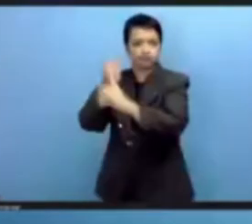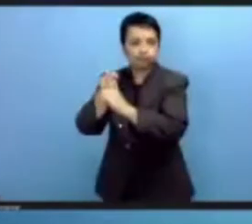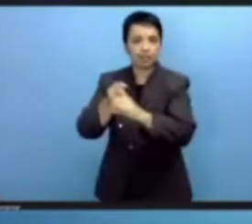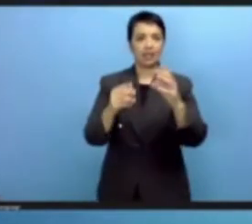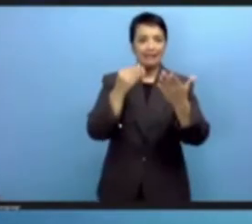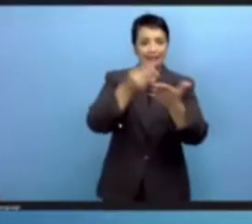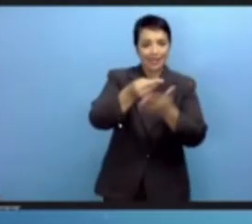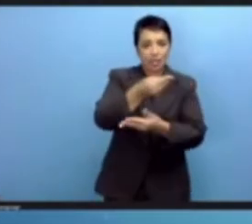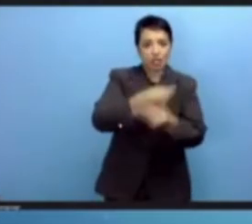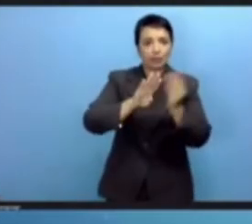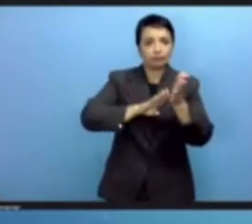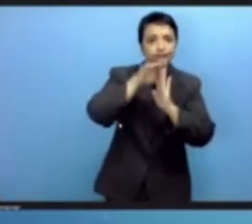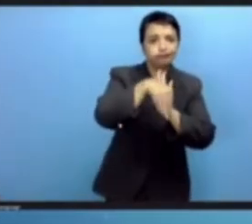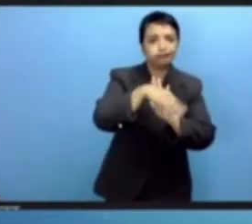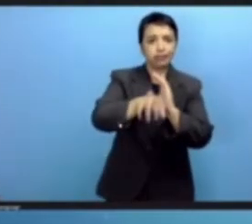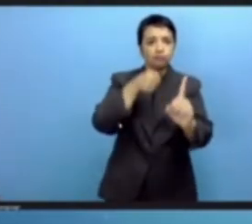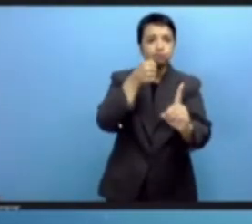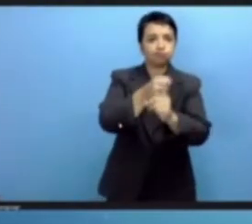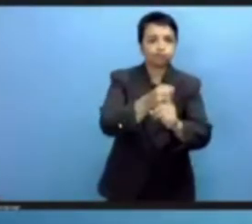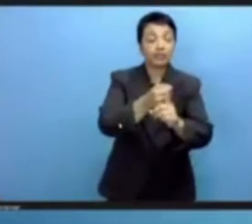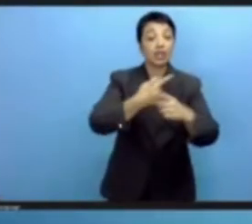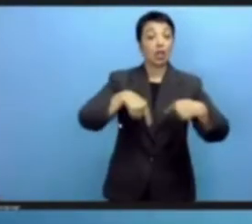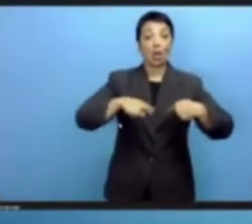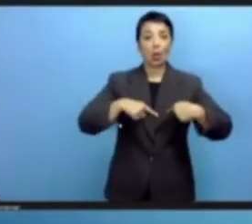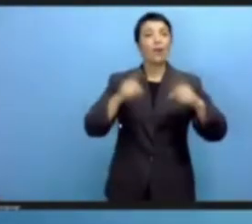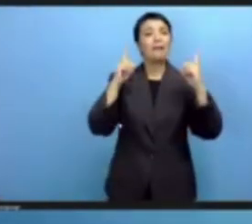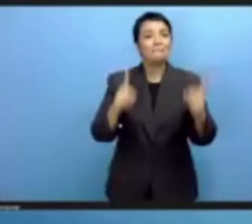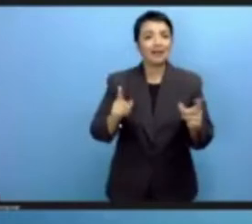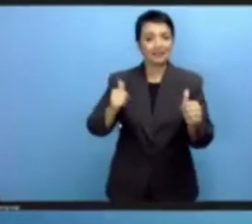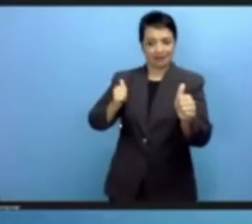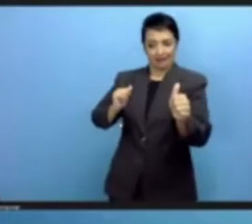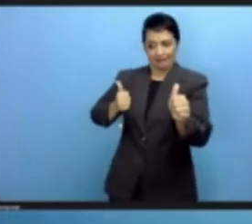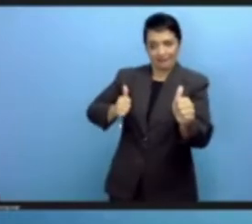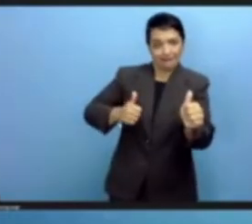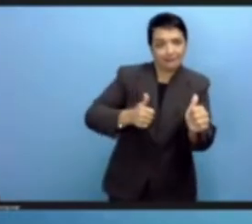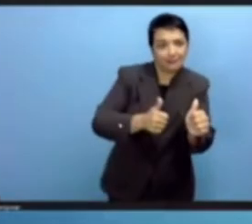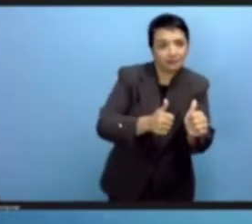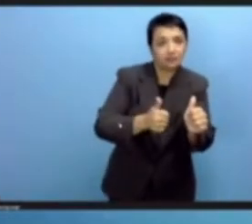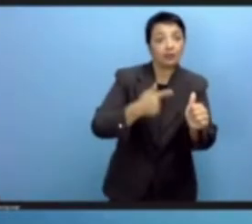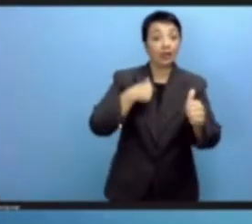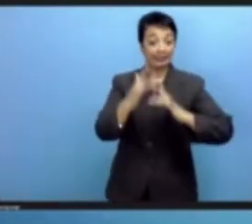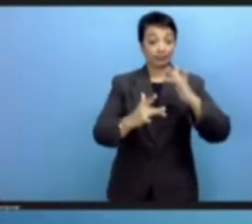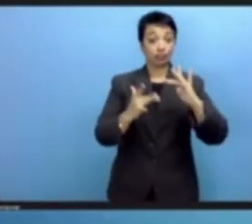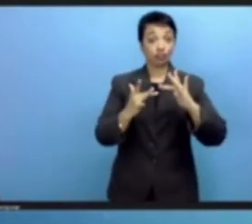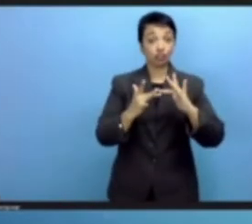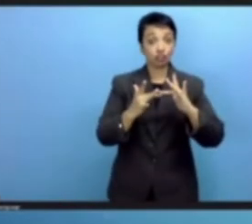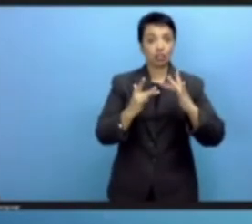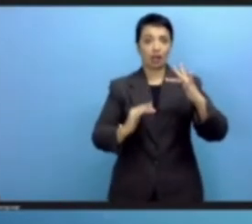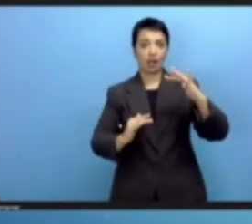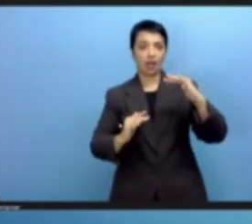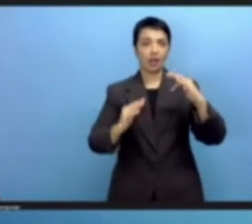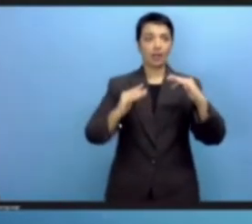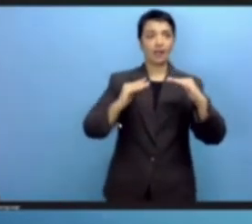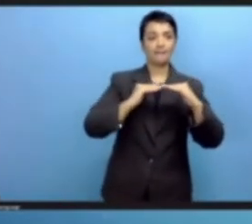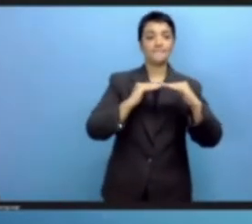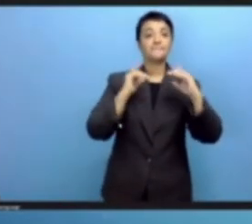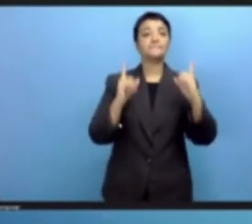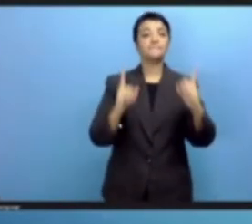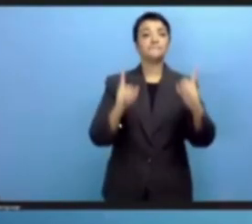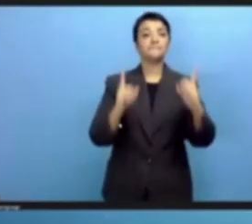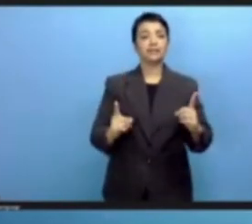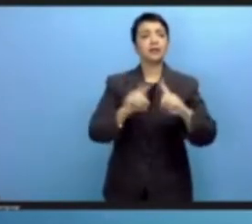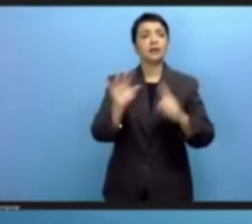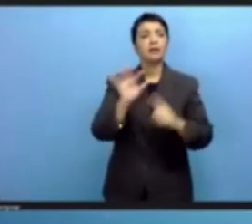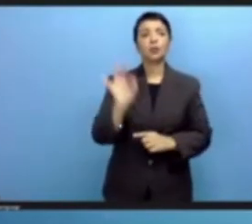not be able to catch up if we don't leverage the digital opportunity. But the question is how do we actually do that? So the Global